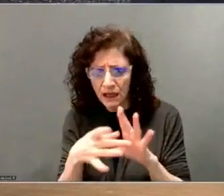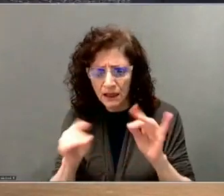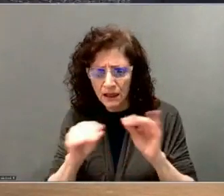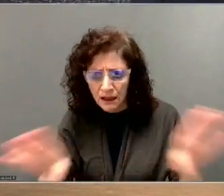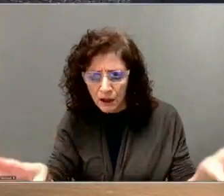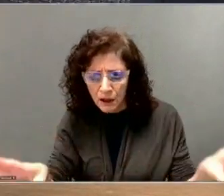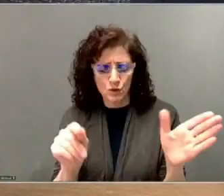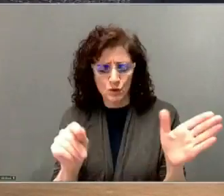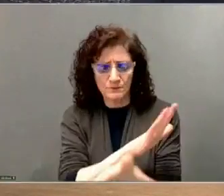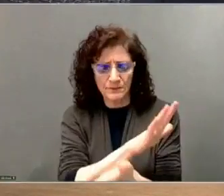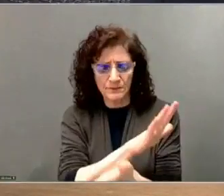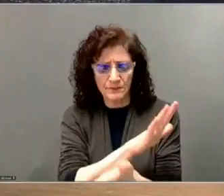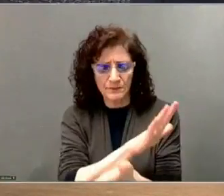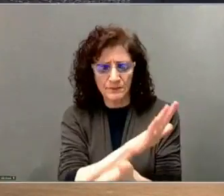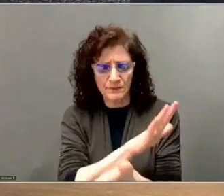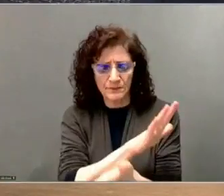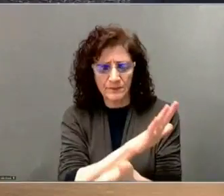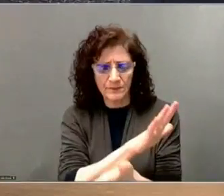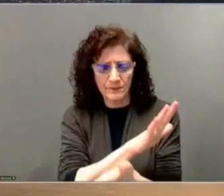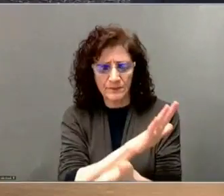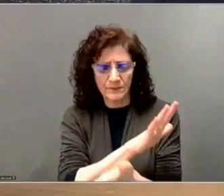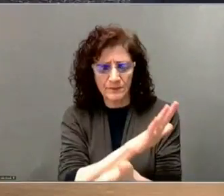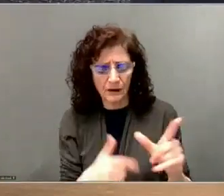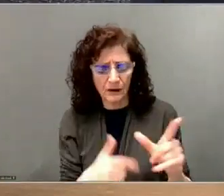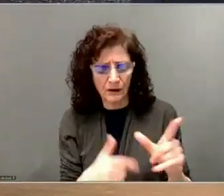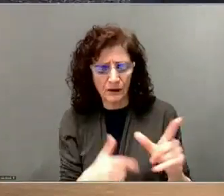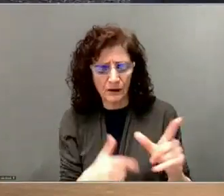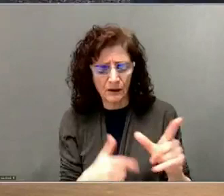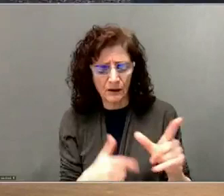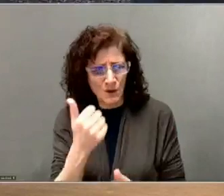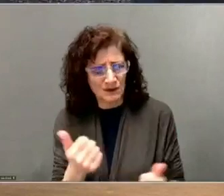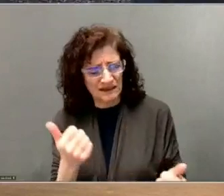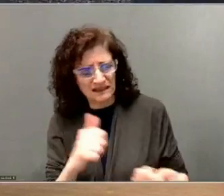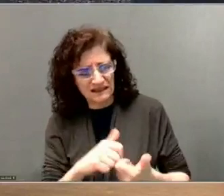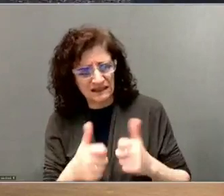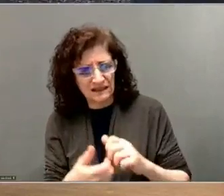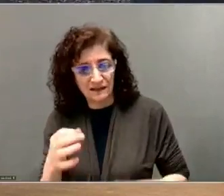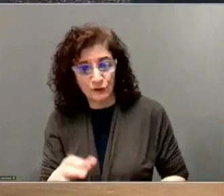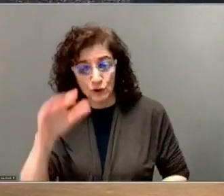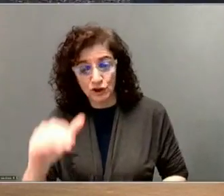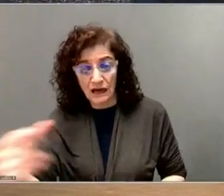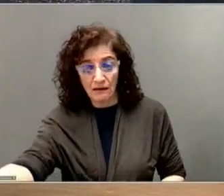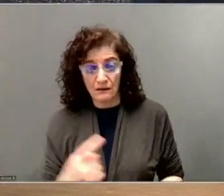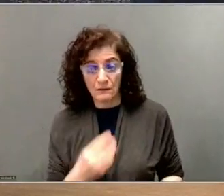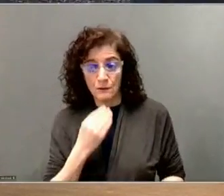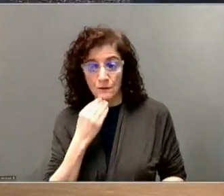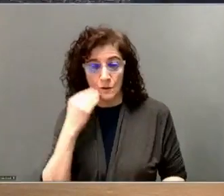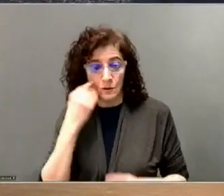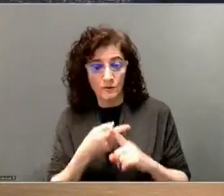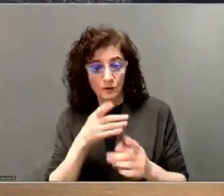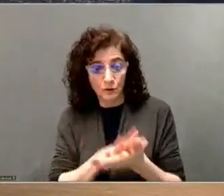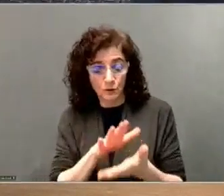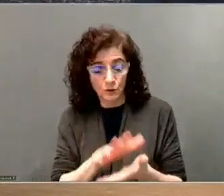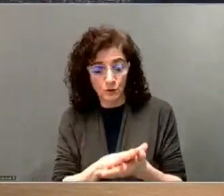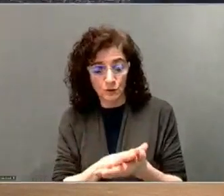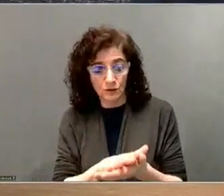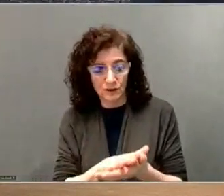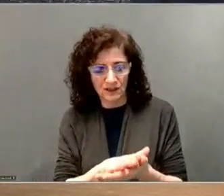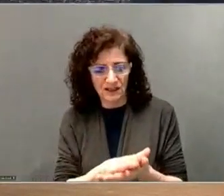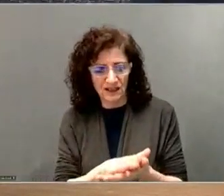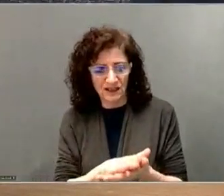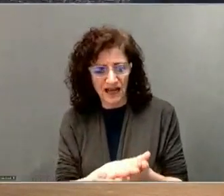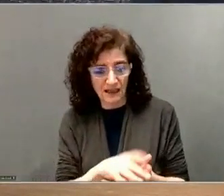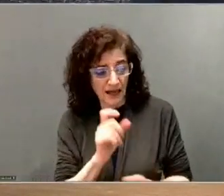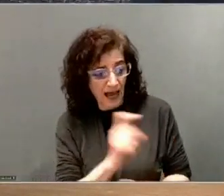newspaper, the evening news, or the most troubling is when your child comes home from school and answers and you